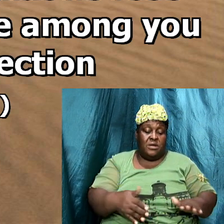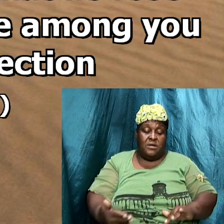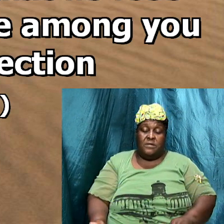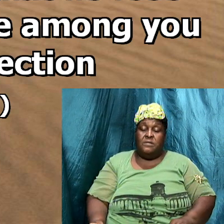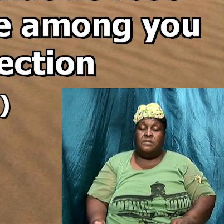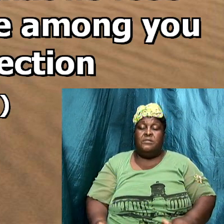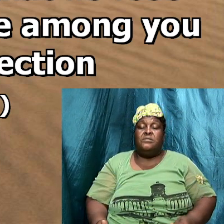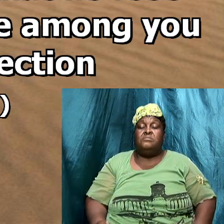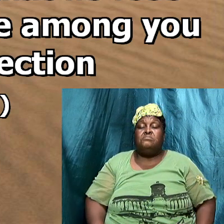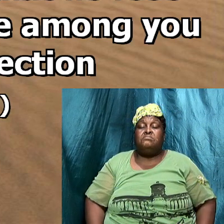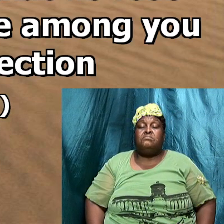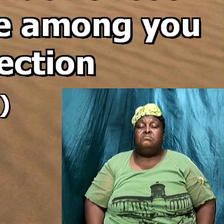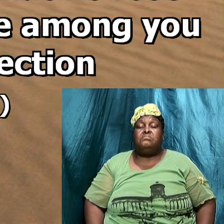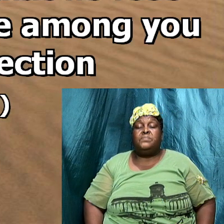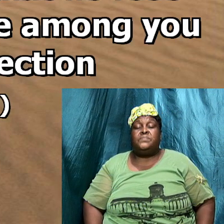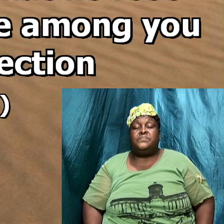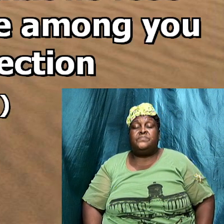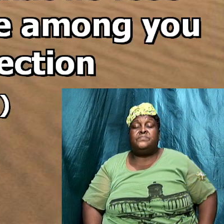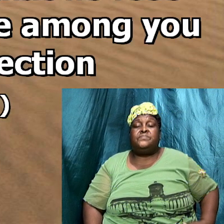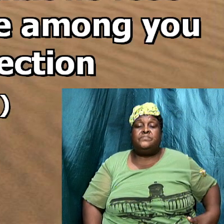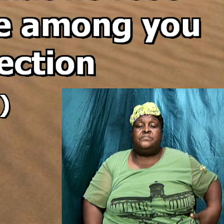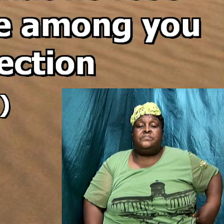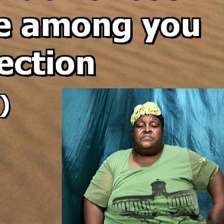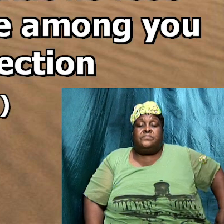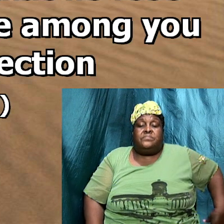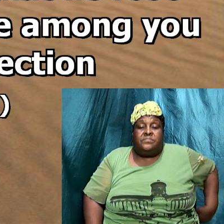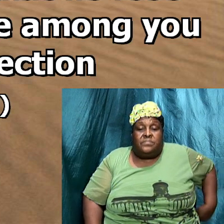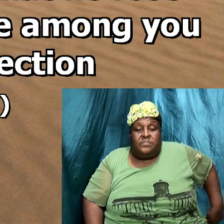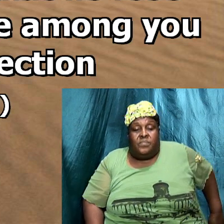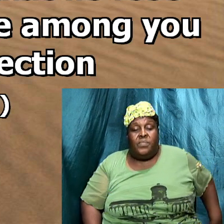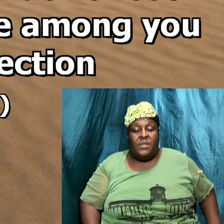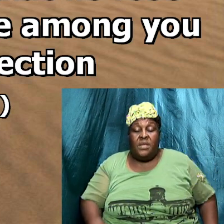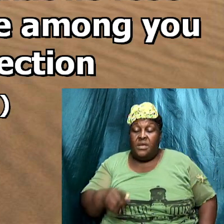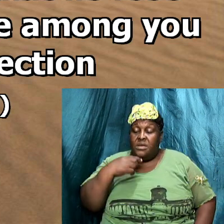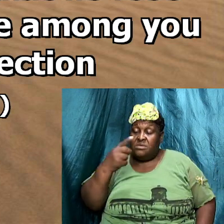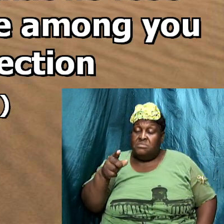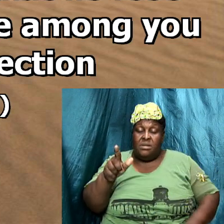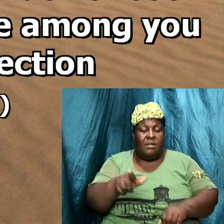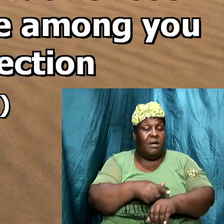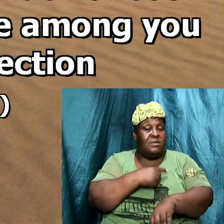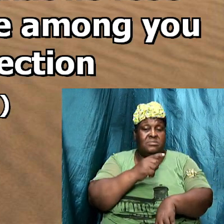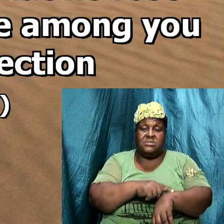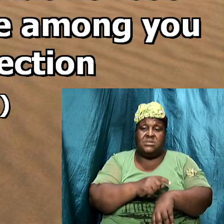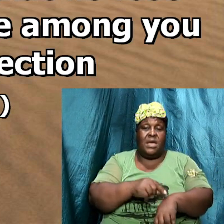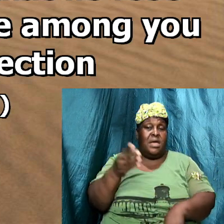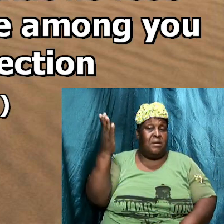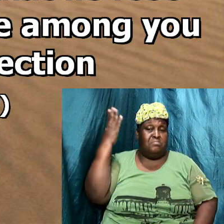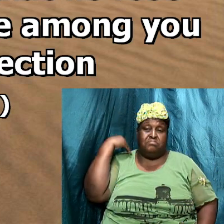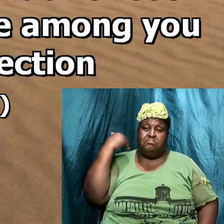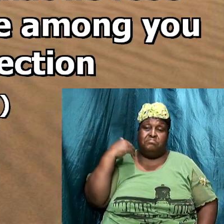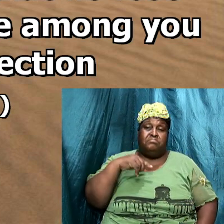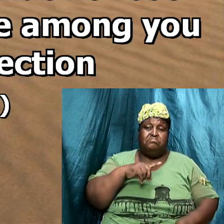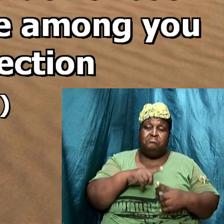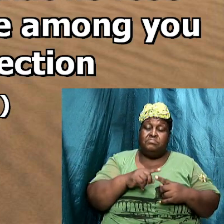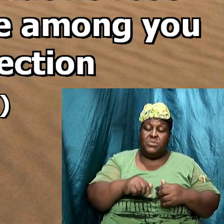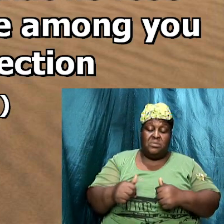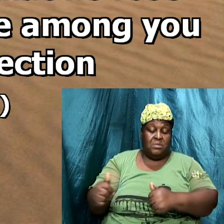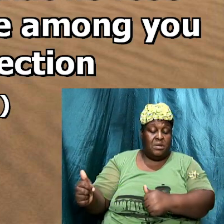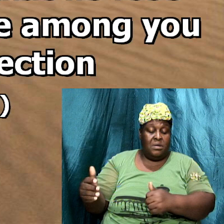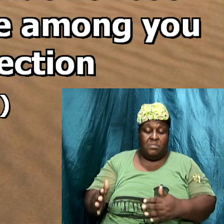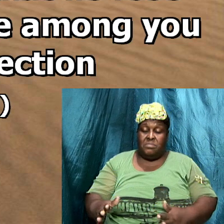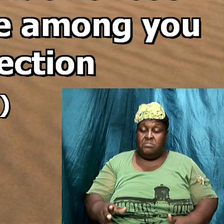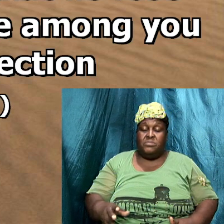there will be no resurrection they have been saying it from a long time and when the apostle write to the Corinthians him say